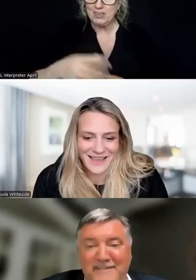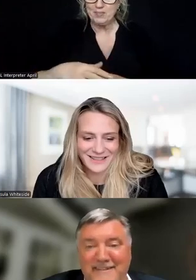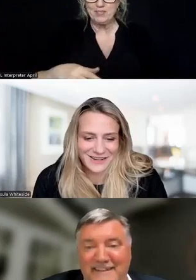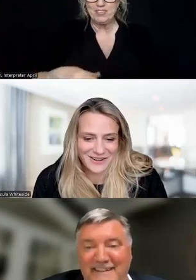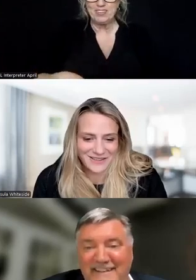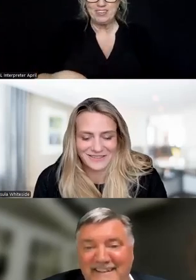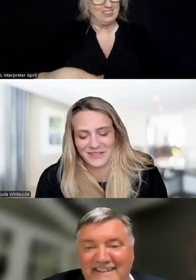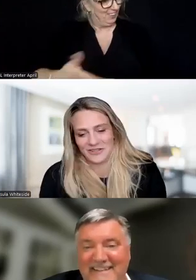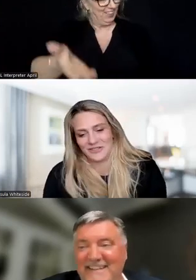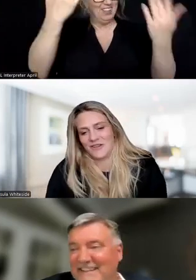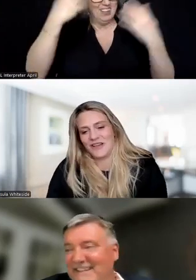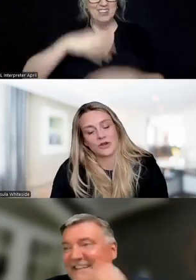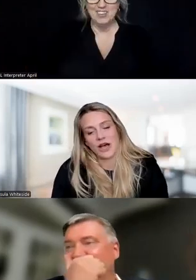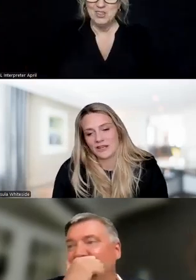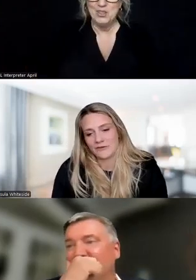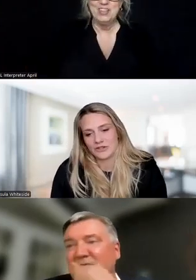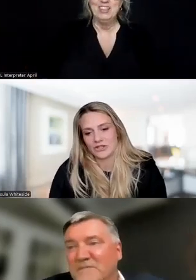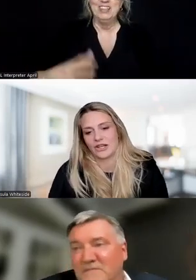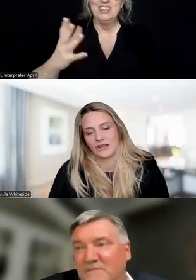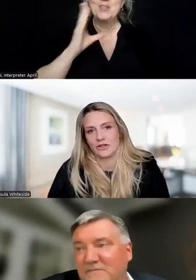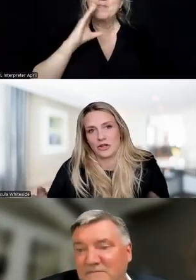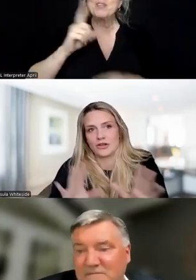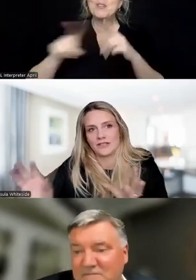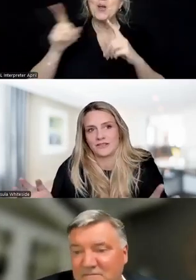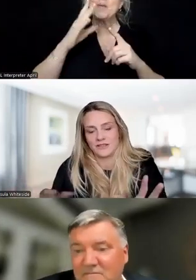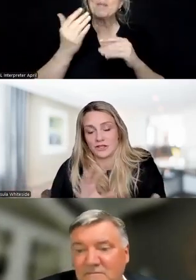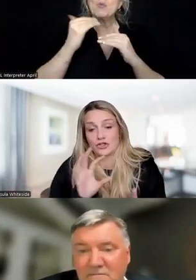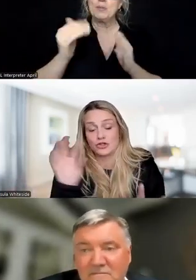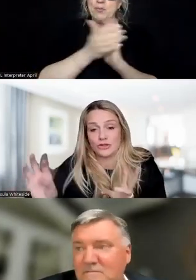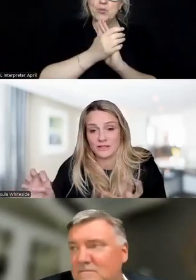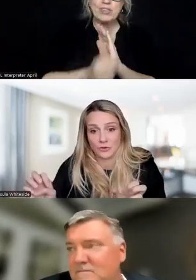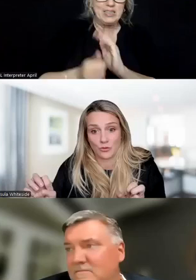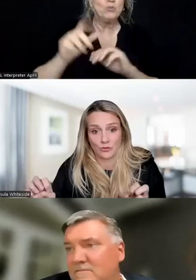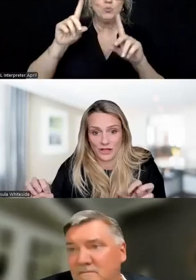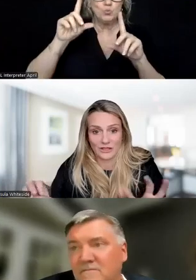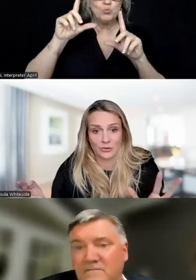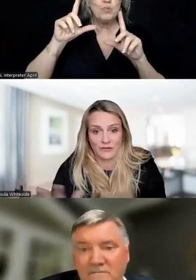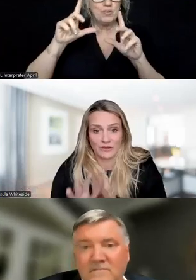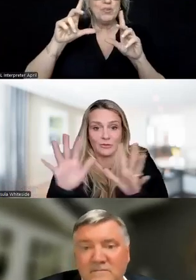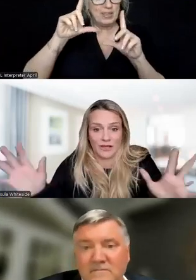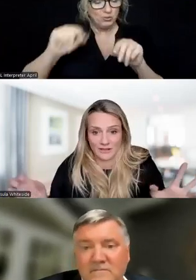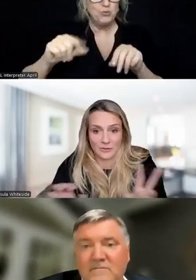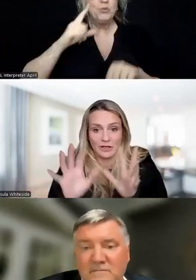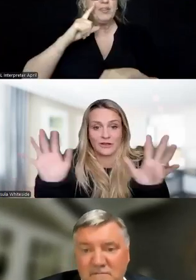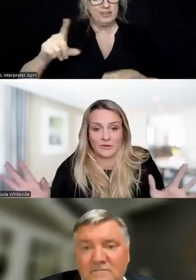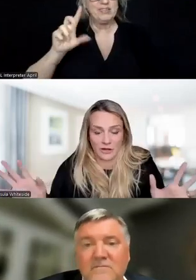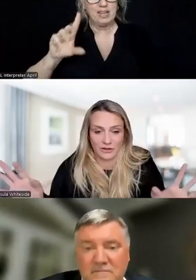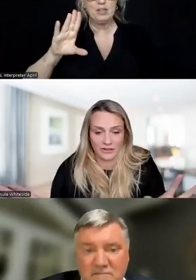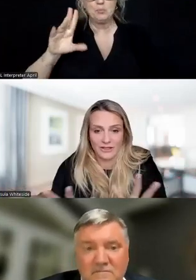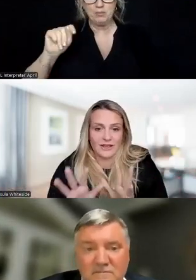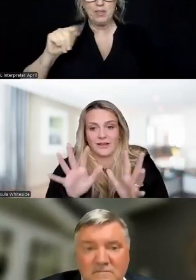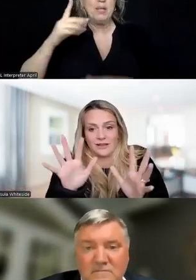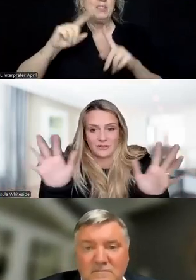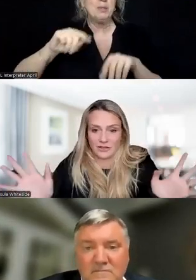Sure, sure, sure. So cognitive restructuring, there are skills that do this. Dialectical behavior therapy has, depending on how